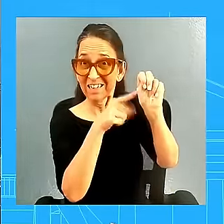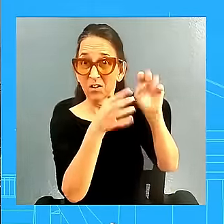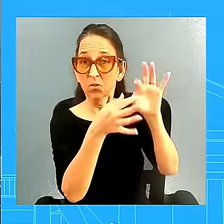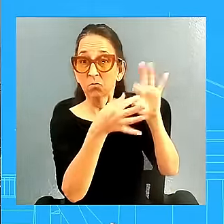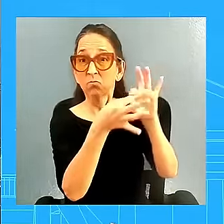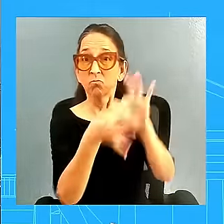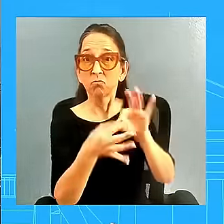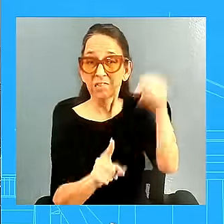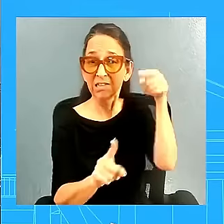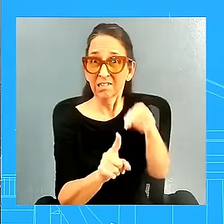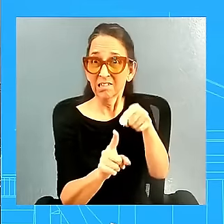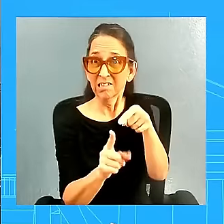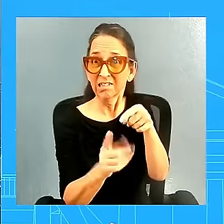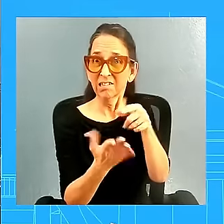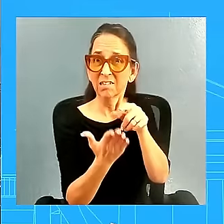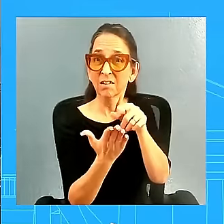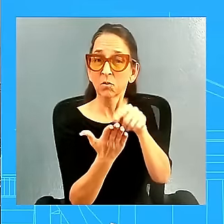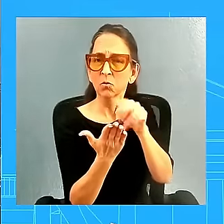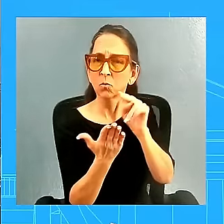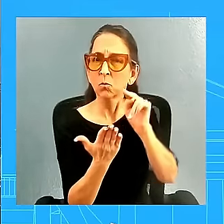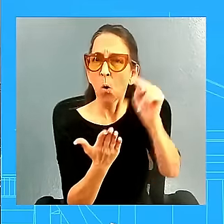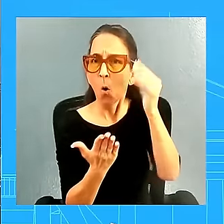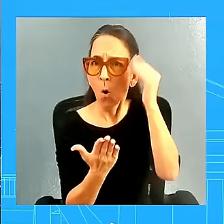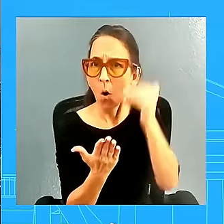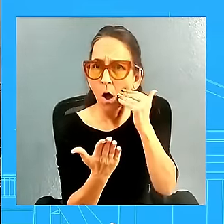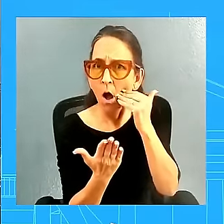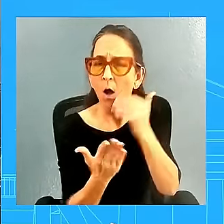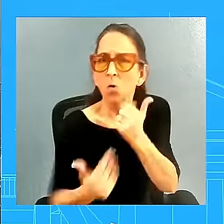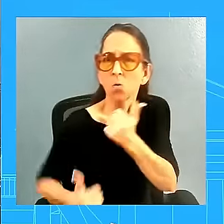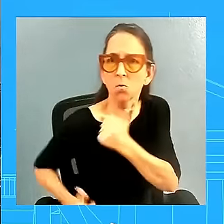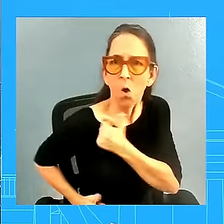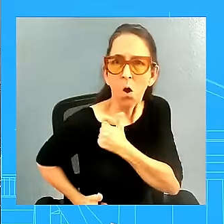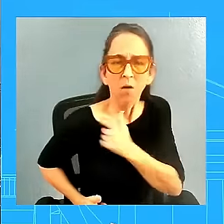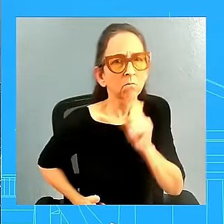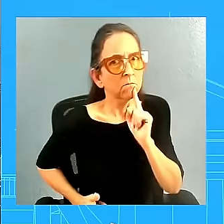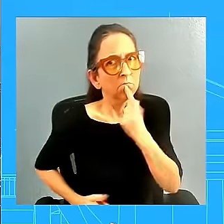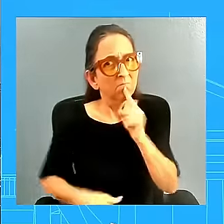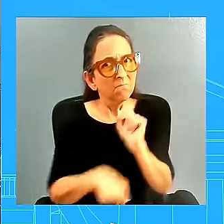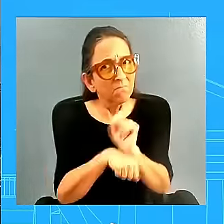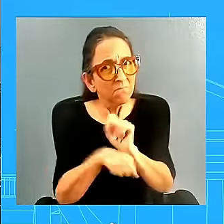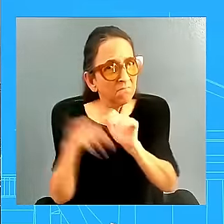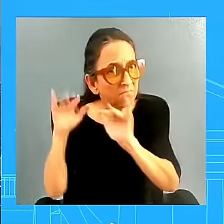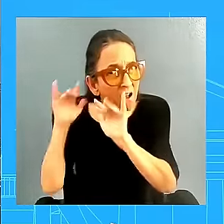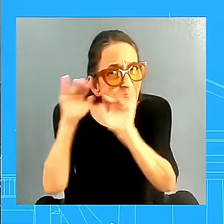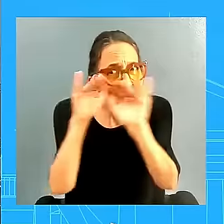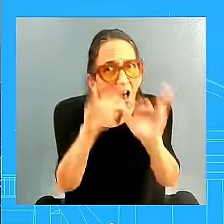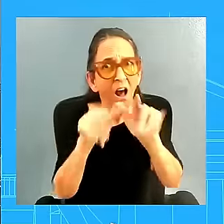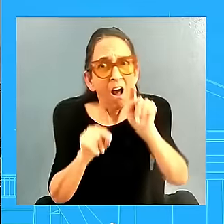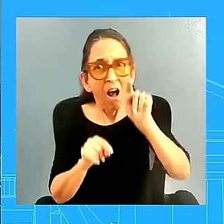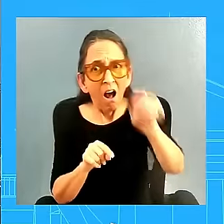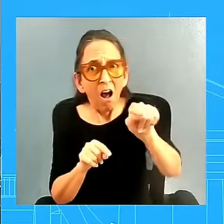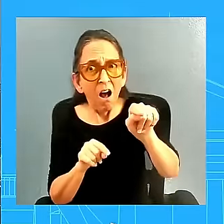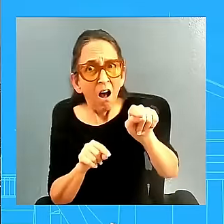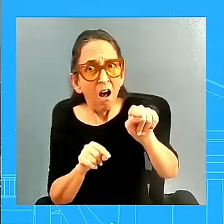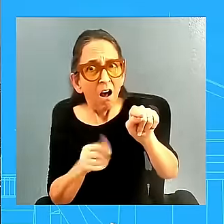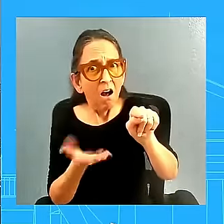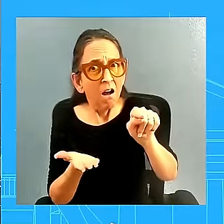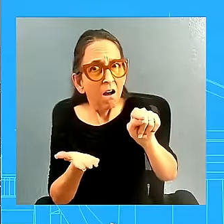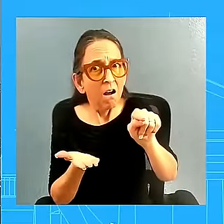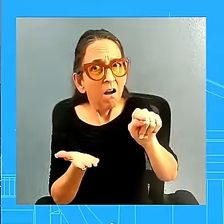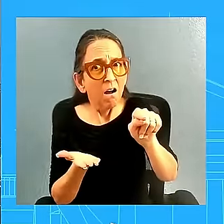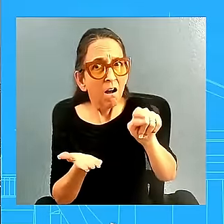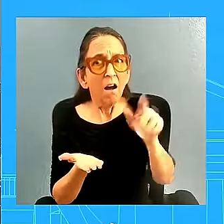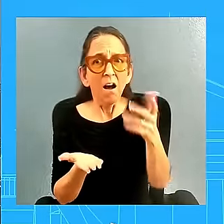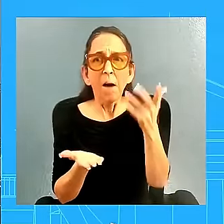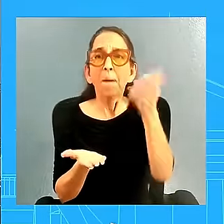troops deployment and the neglect of the Korean Peninsula issue. What